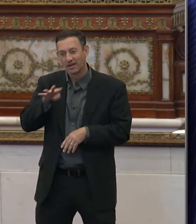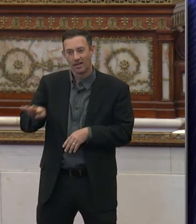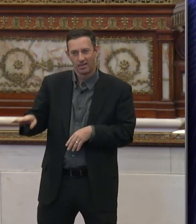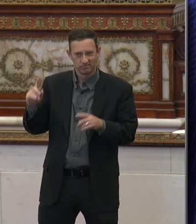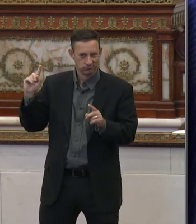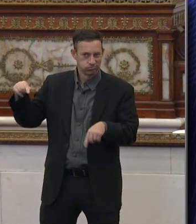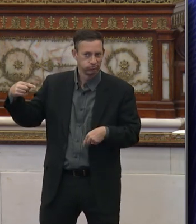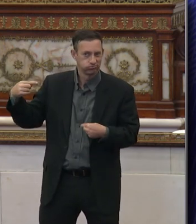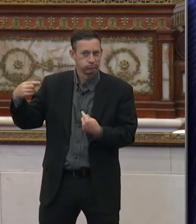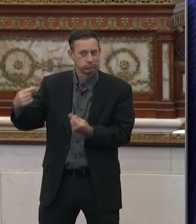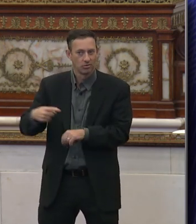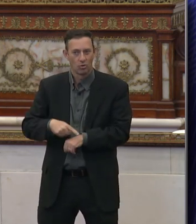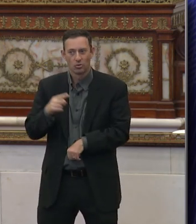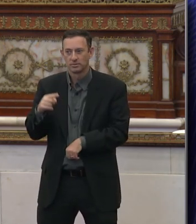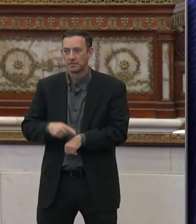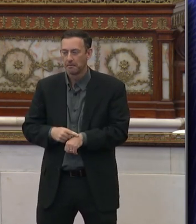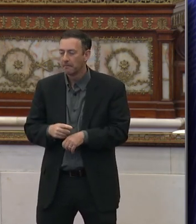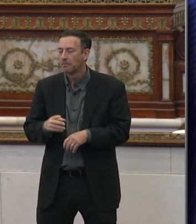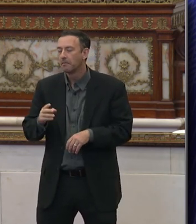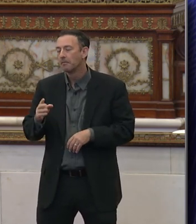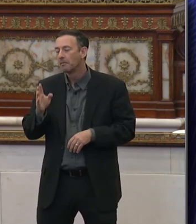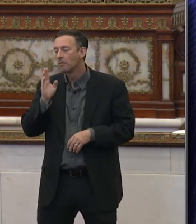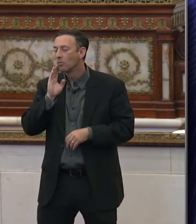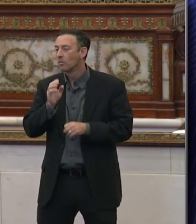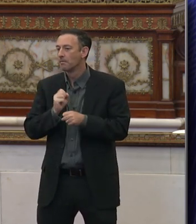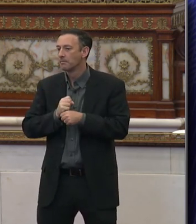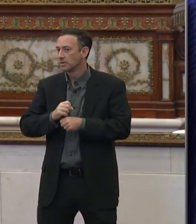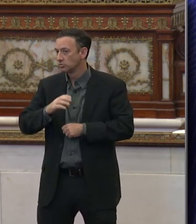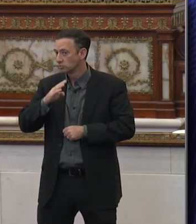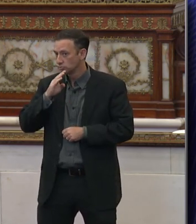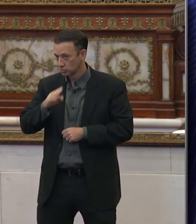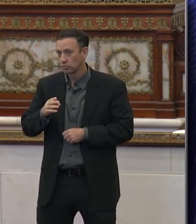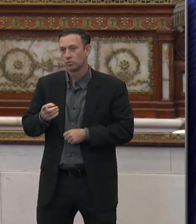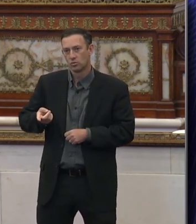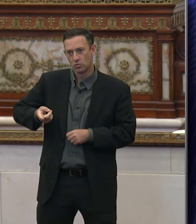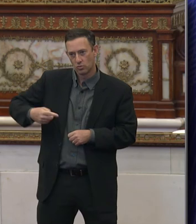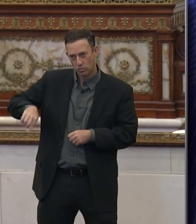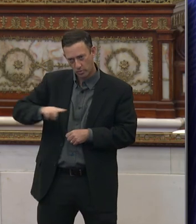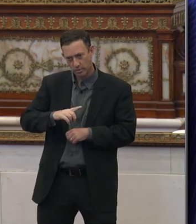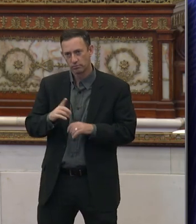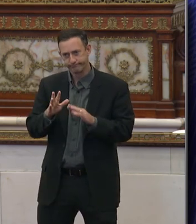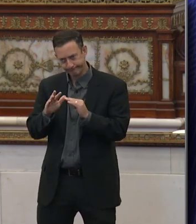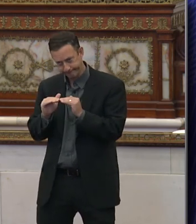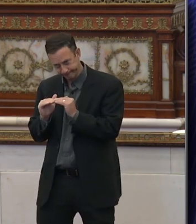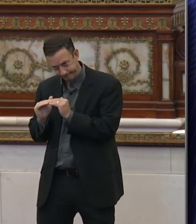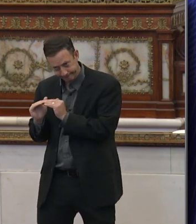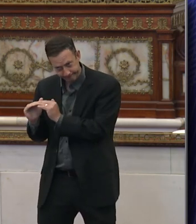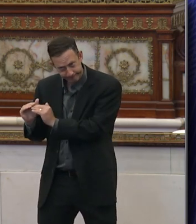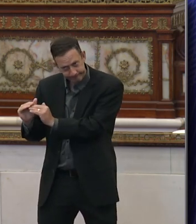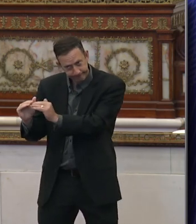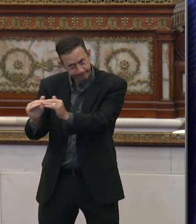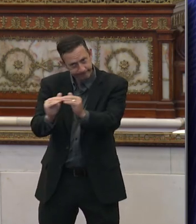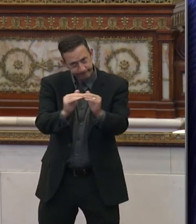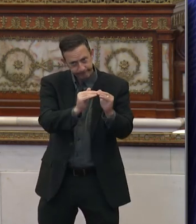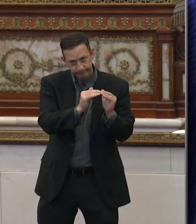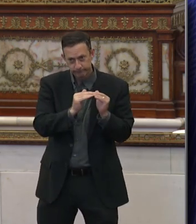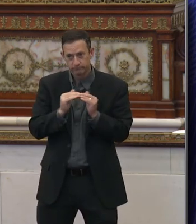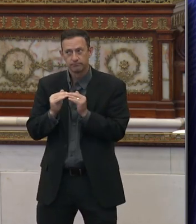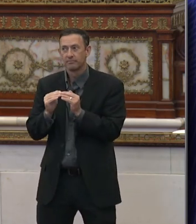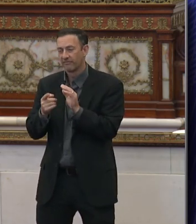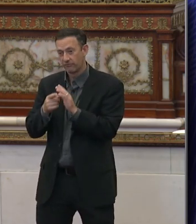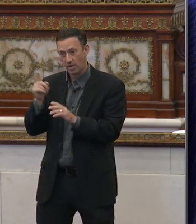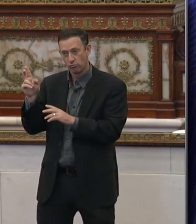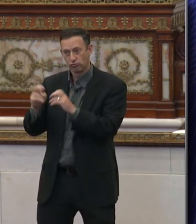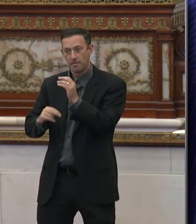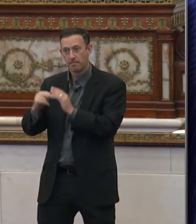time. So, we're going to make sure that we are on par with a fair funding from Rebuild